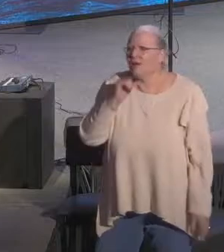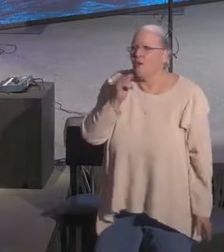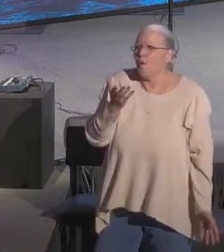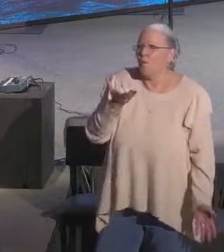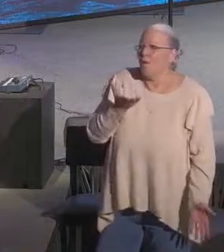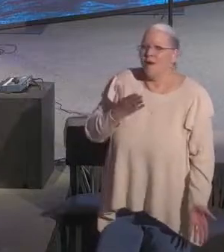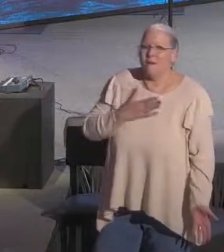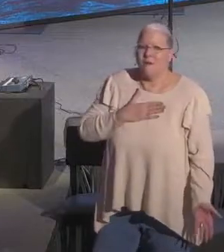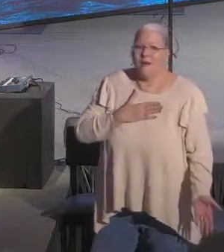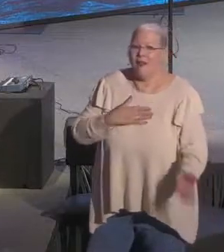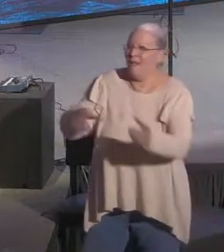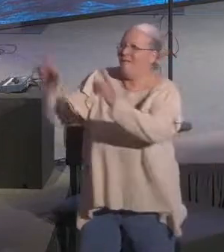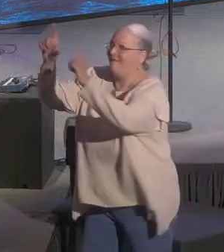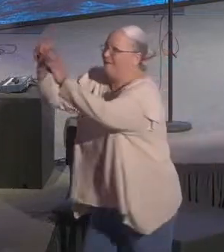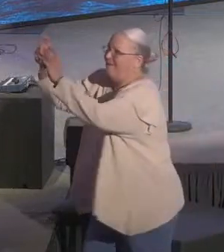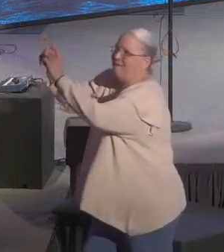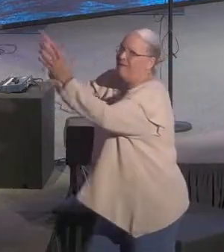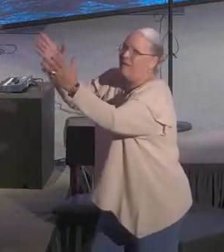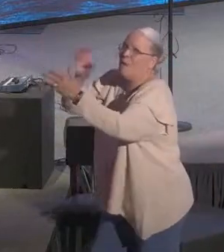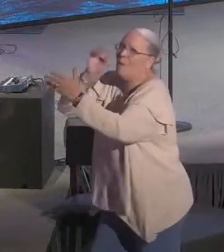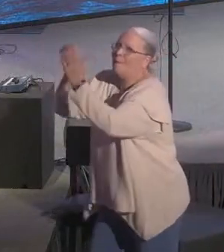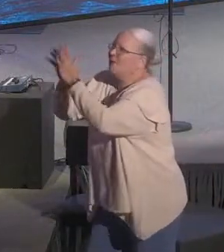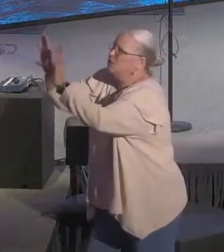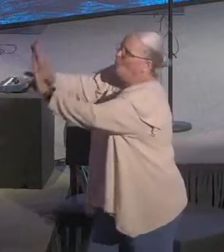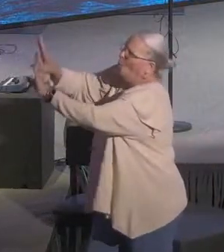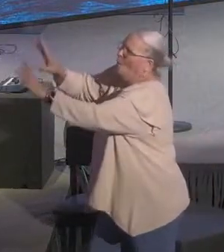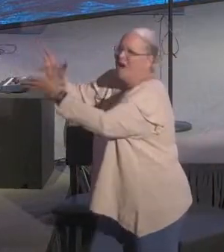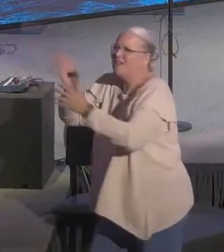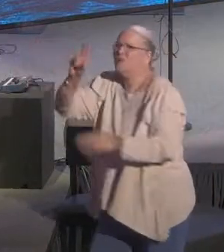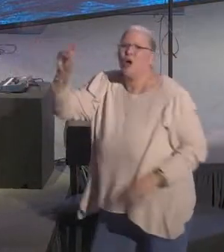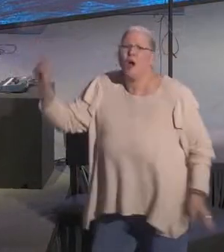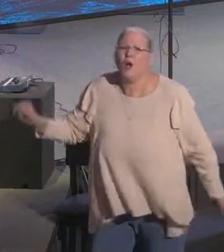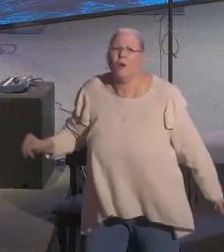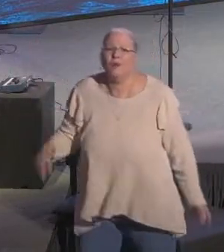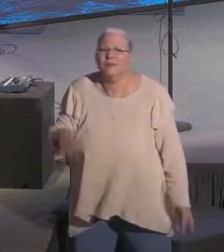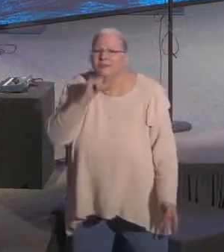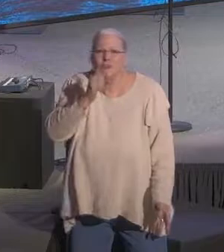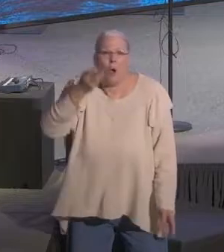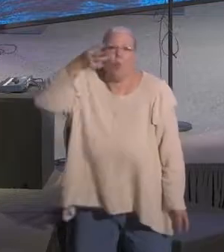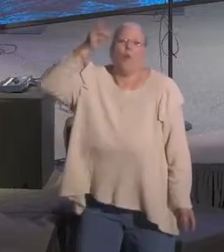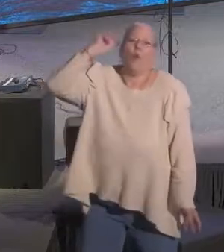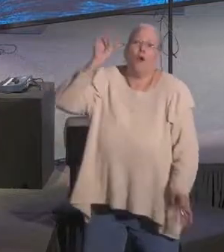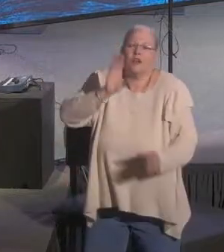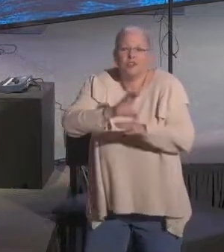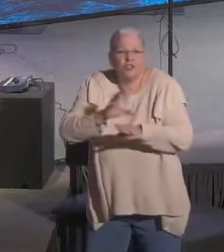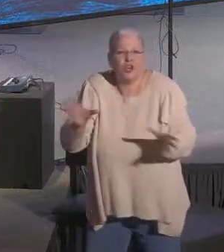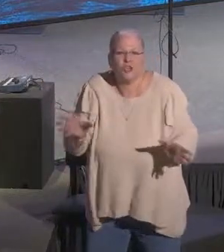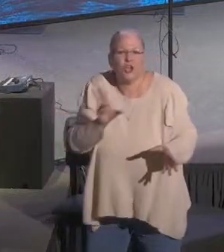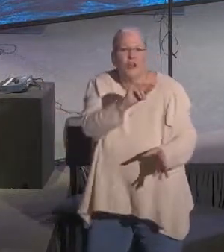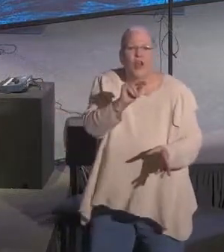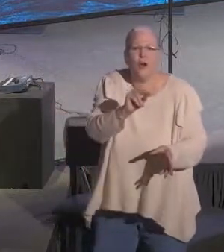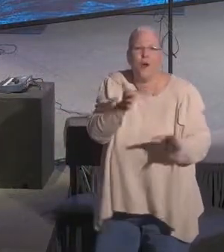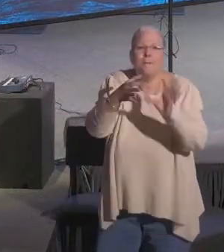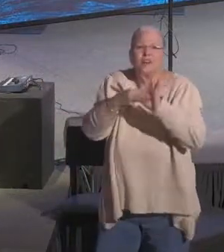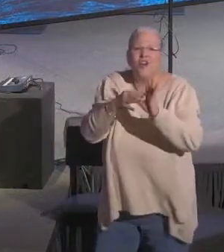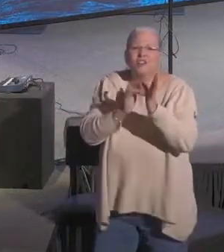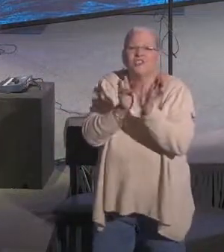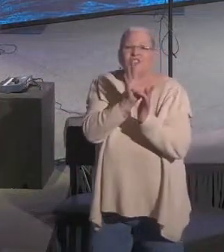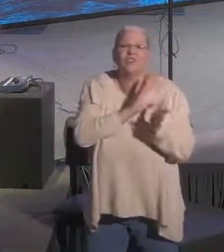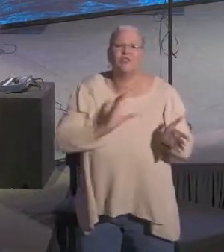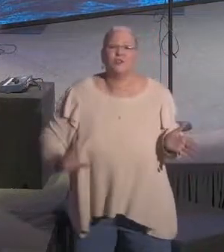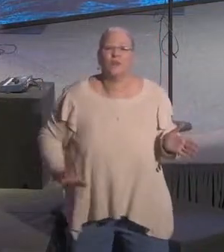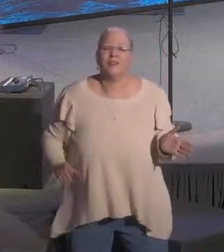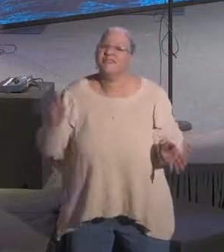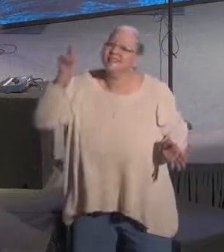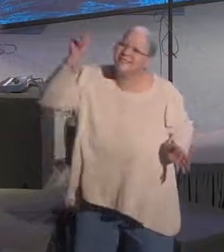I don't want my name, I don't want my picture up on the wall. Don't say this is Warren's church. This church belongs to Jesus Christ. It's his